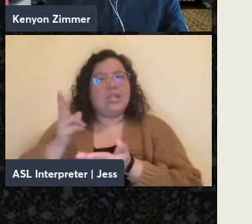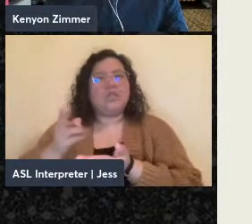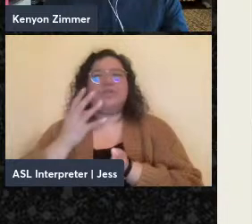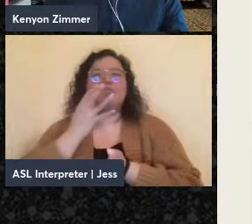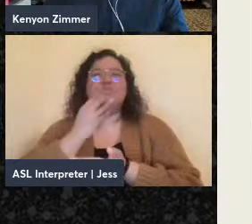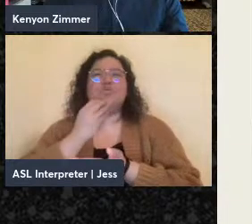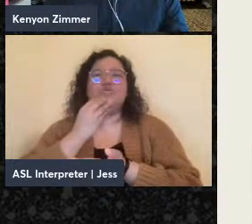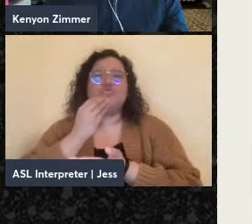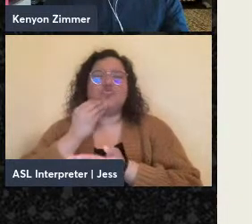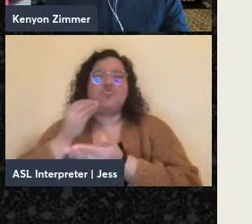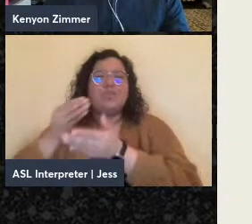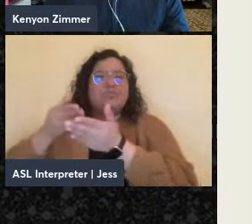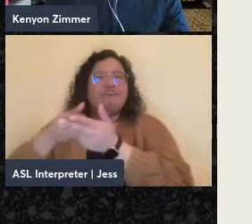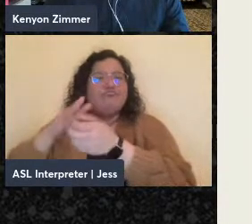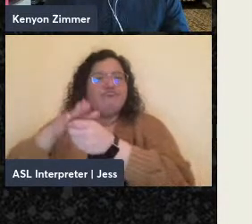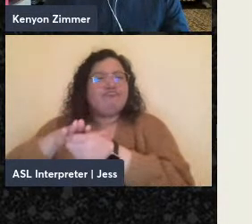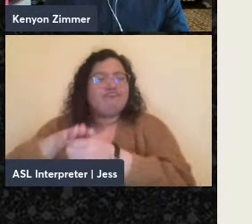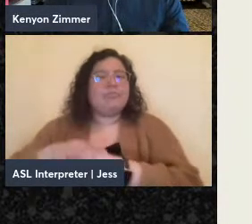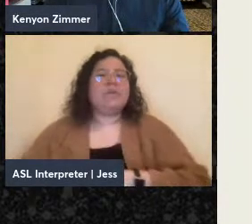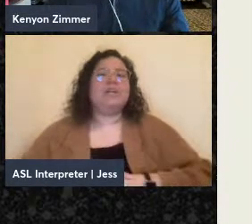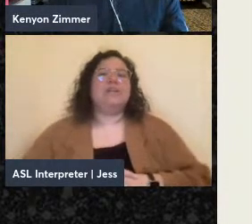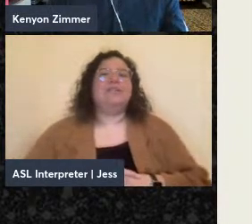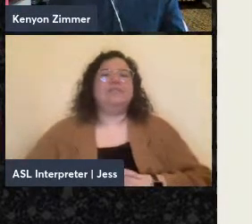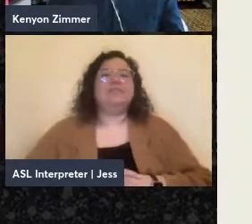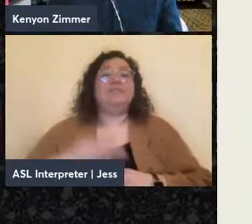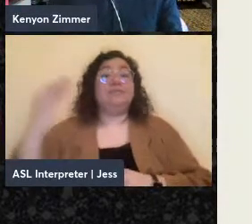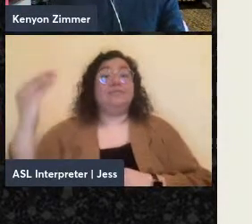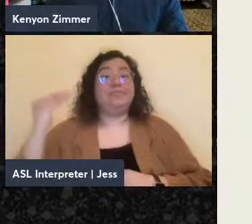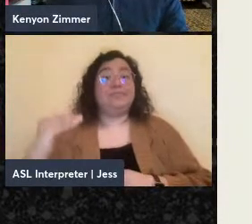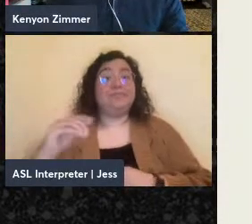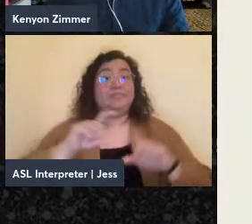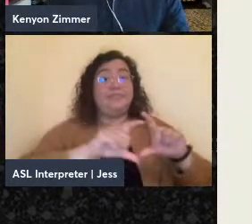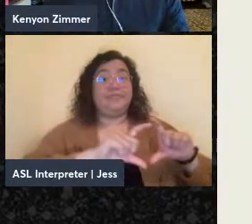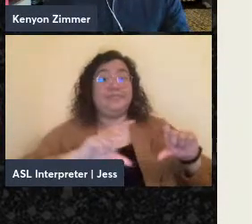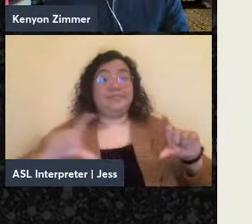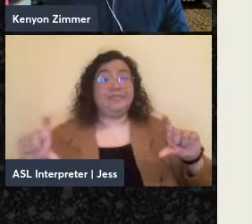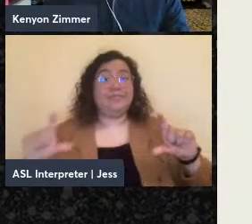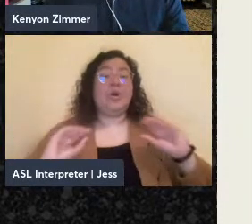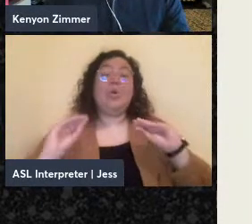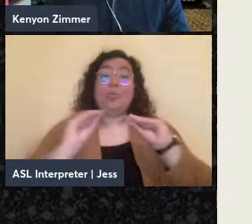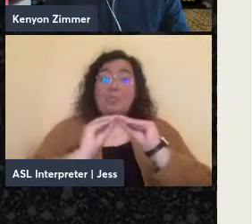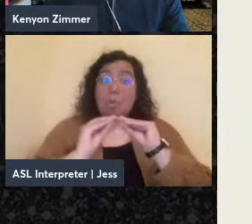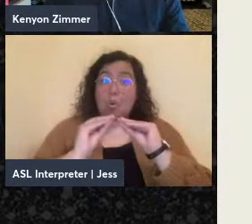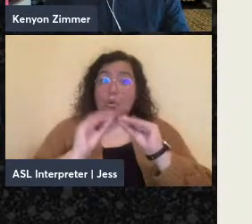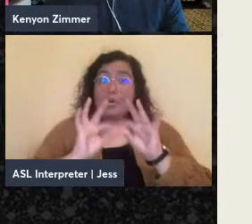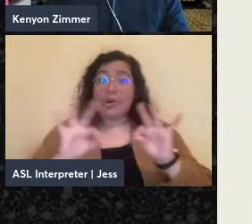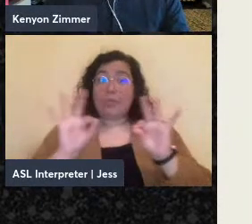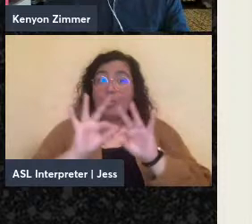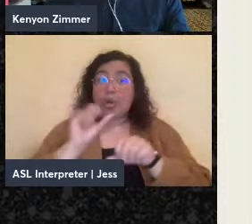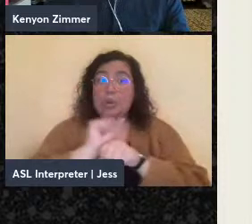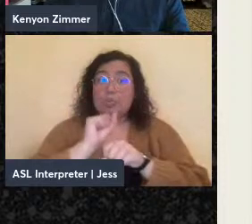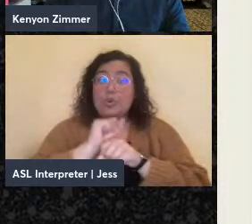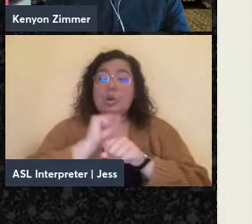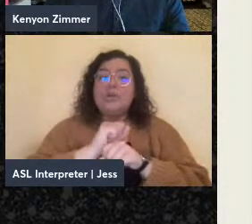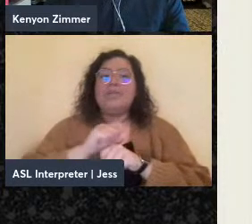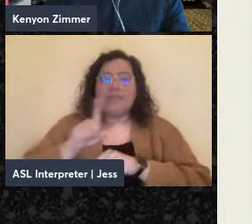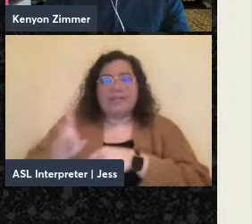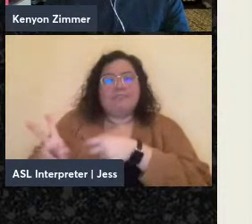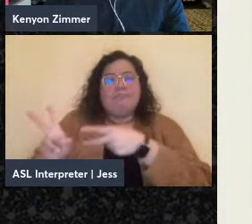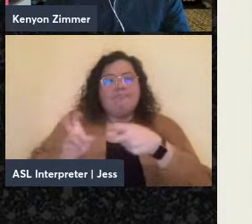slide. There are several other important works that are cited in